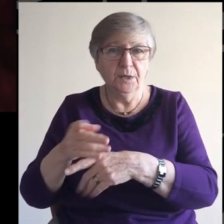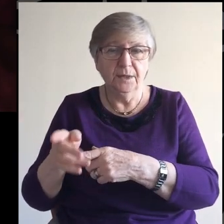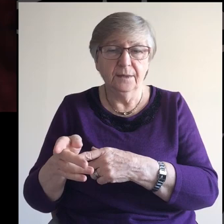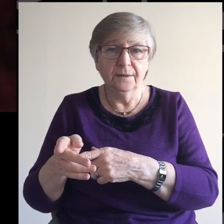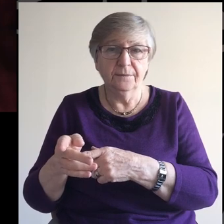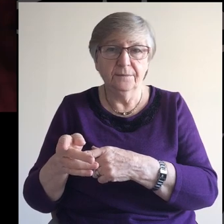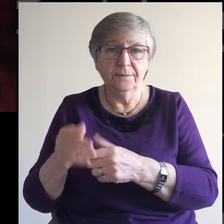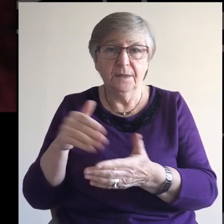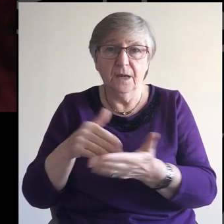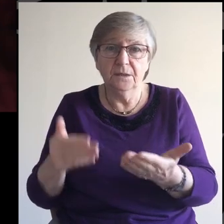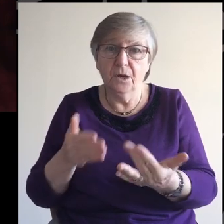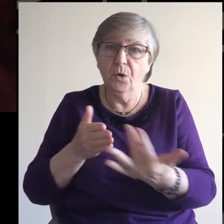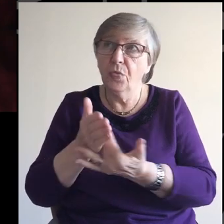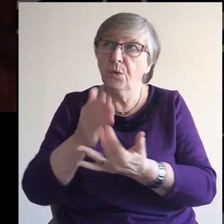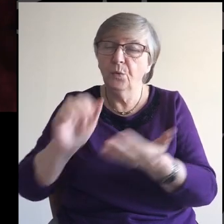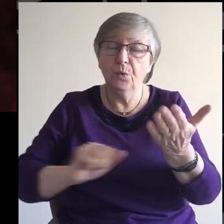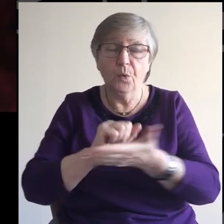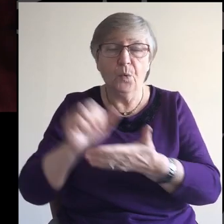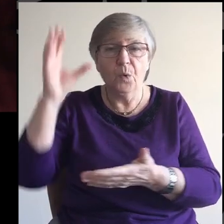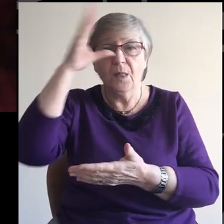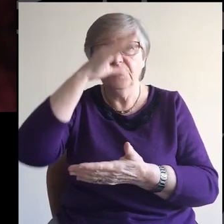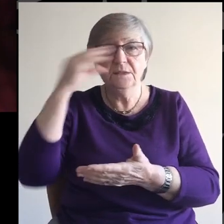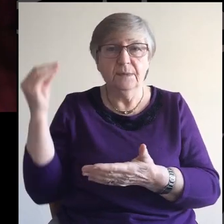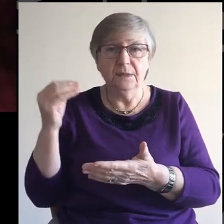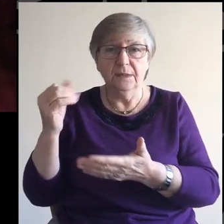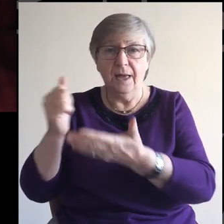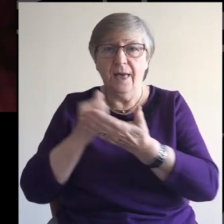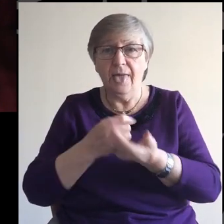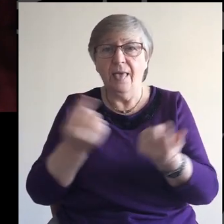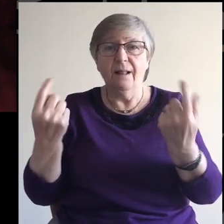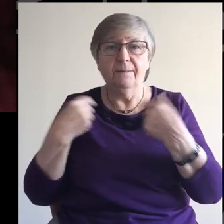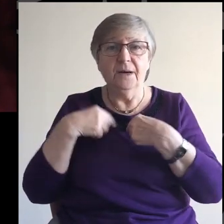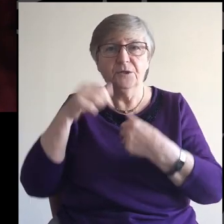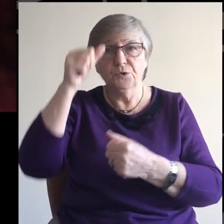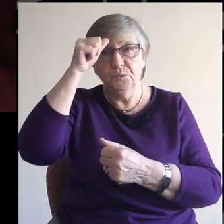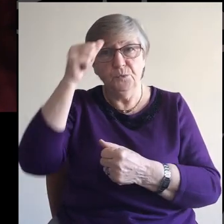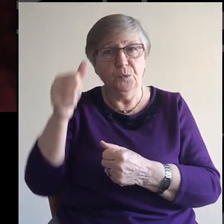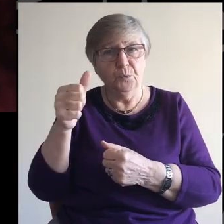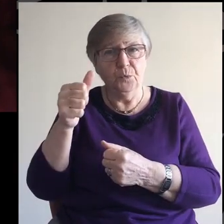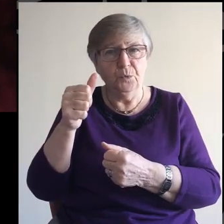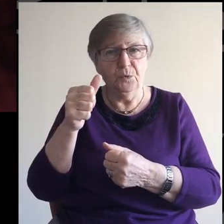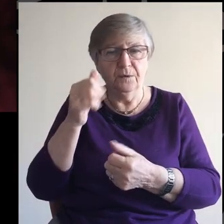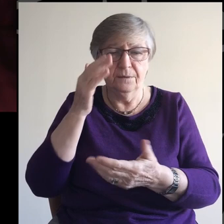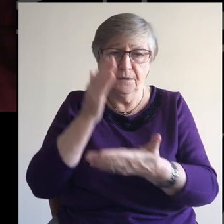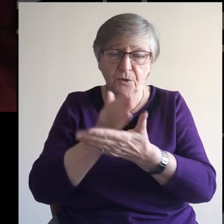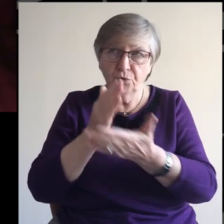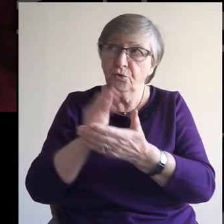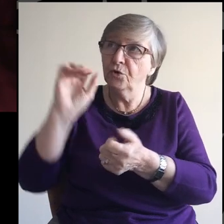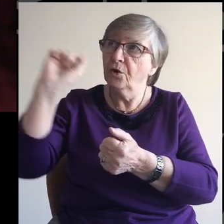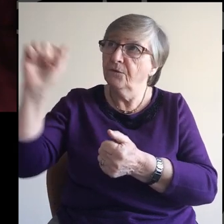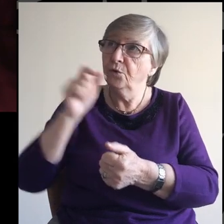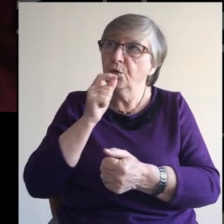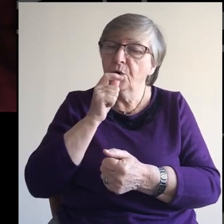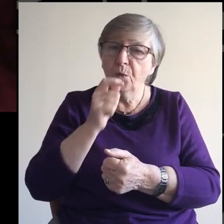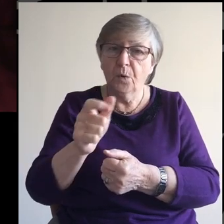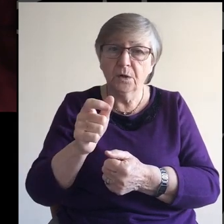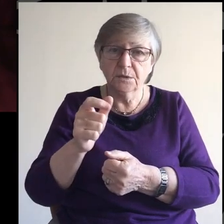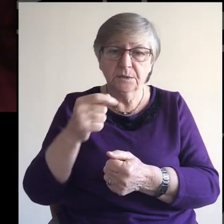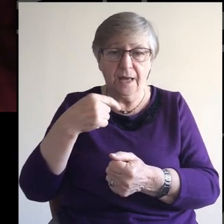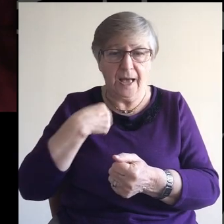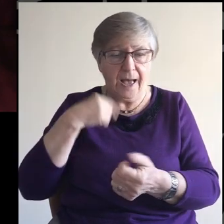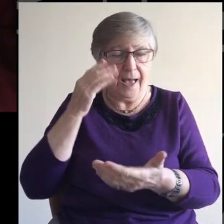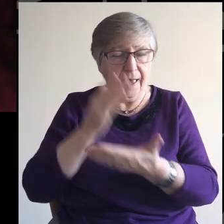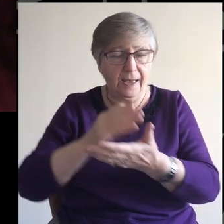And now, through your Holy Spirit, assure us of the reality of those words of Jesus, I am